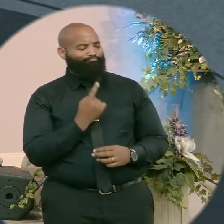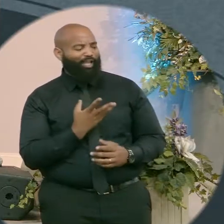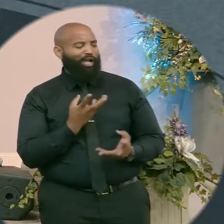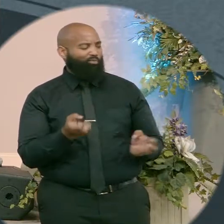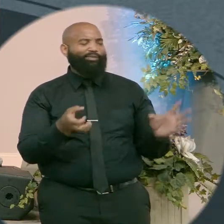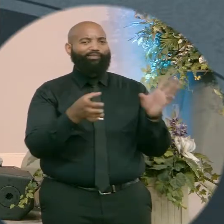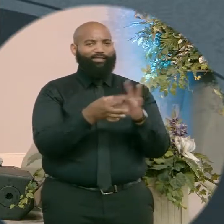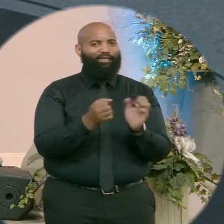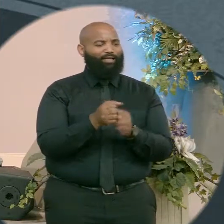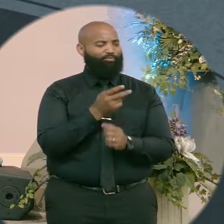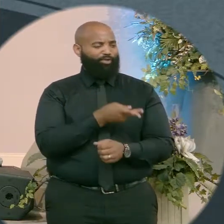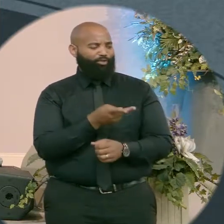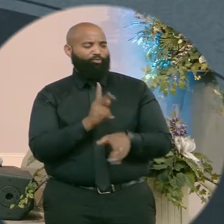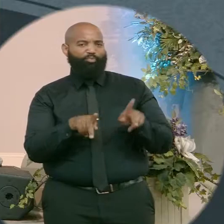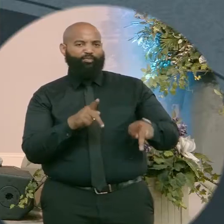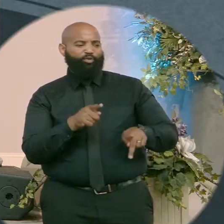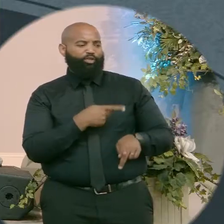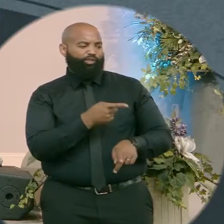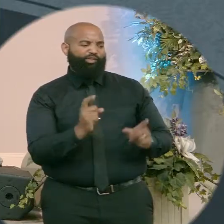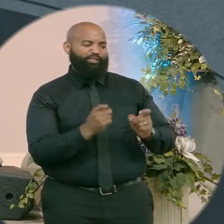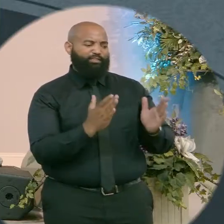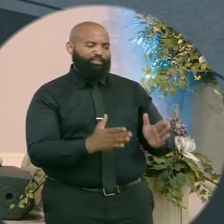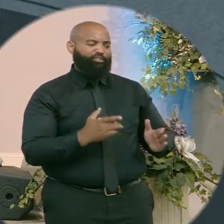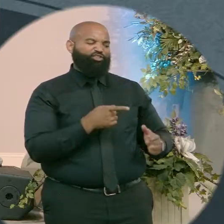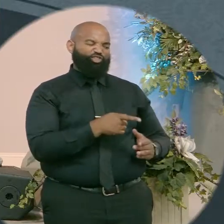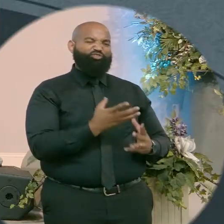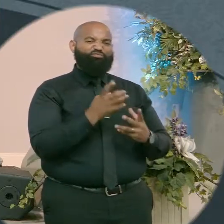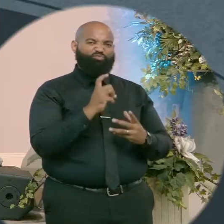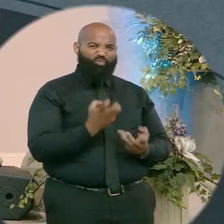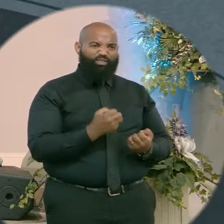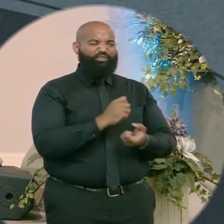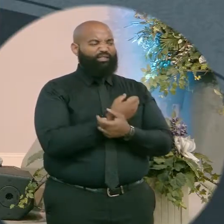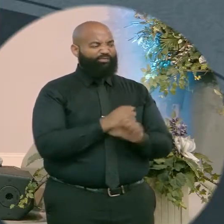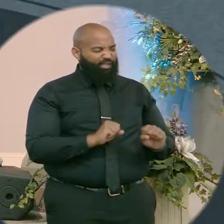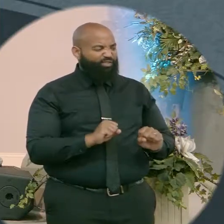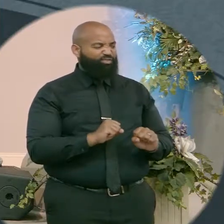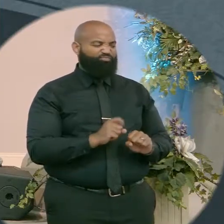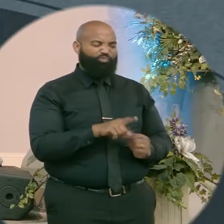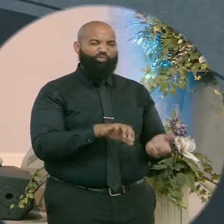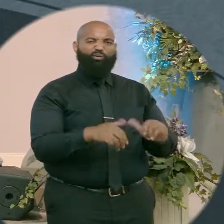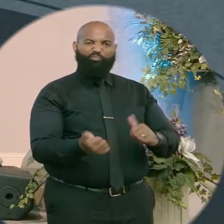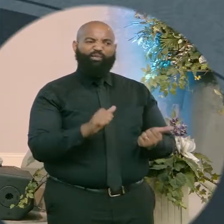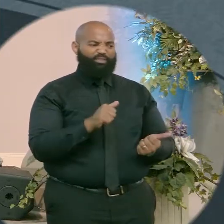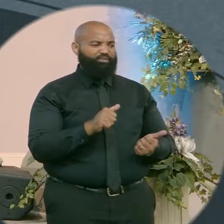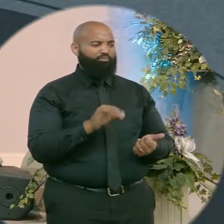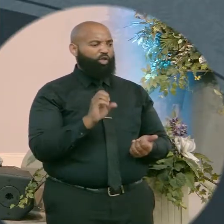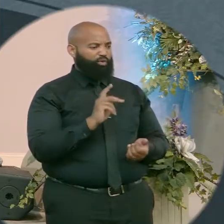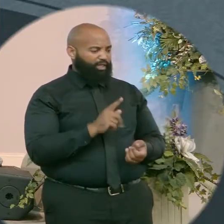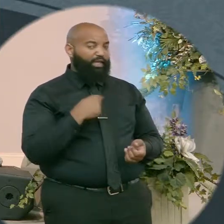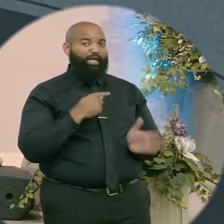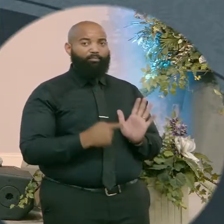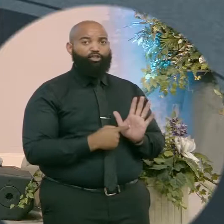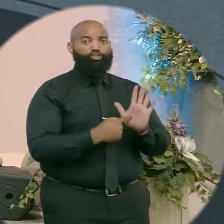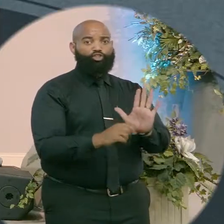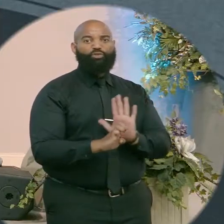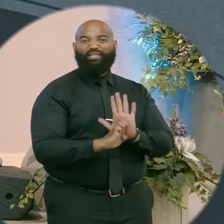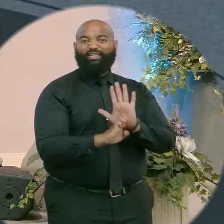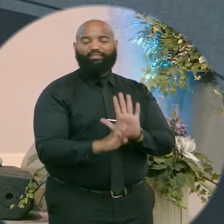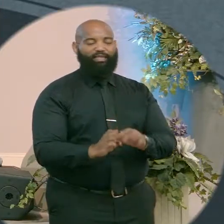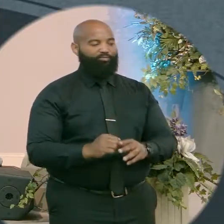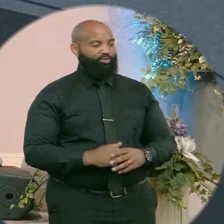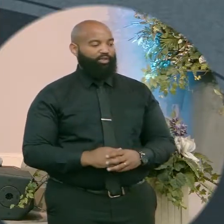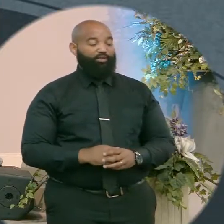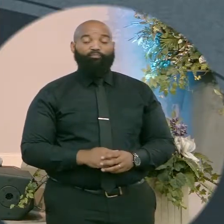He's aligning himself. Verse 10, when you think about this, you know, Jesus' baptism demonstrated his